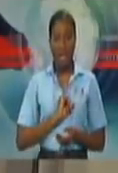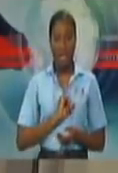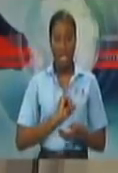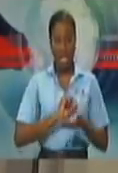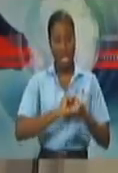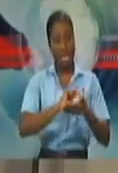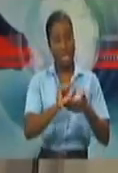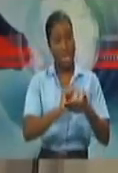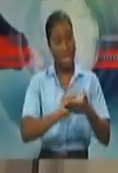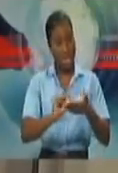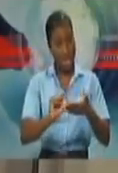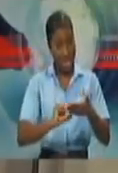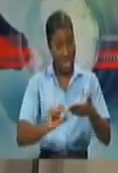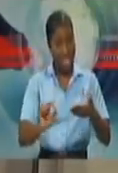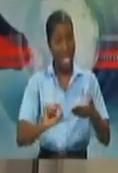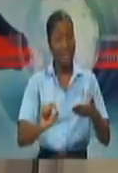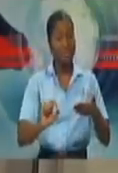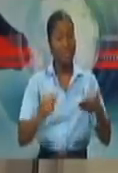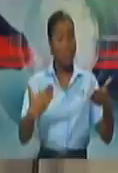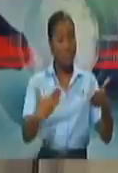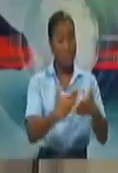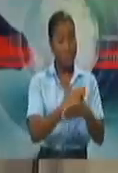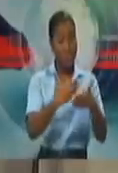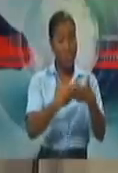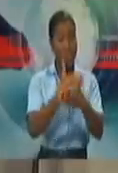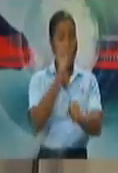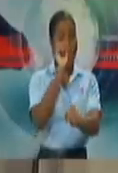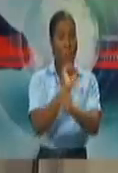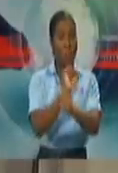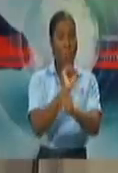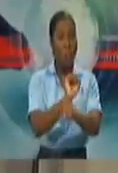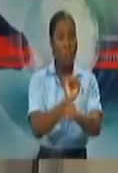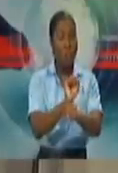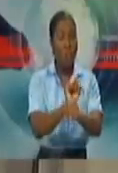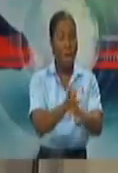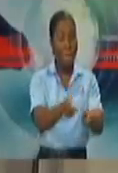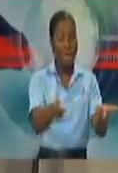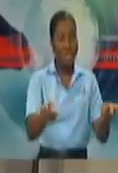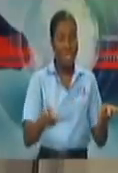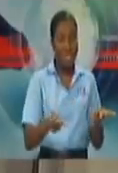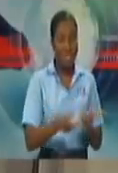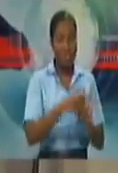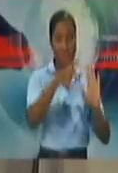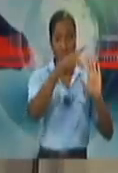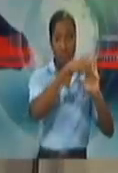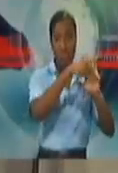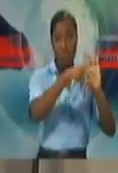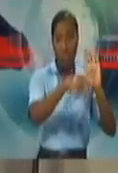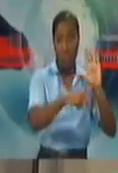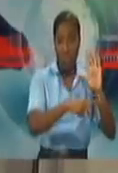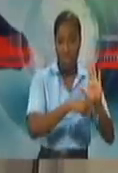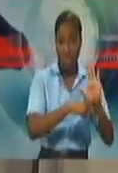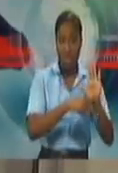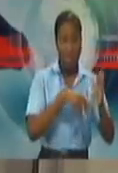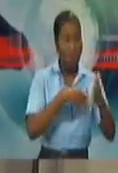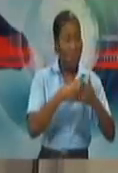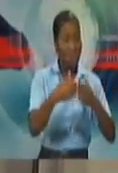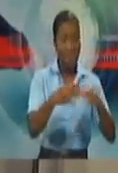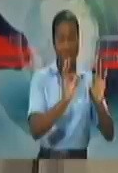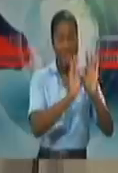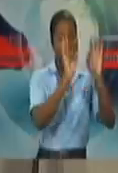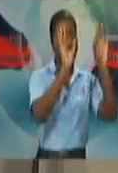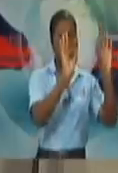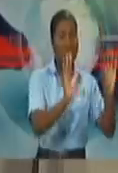workplace policy that deals with all types of workplaces, whether you are factories,